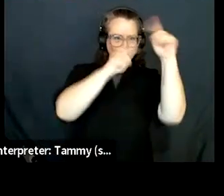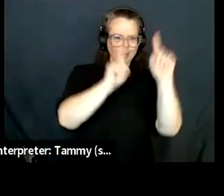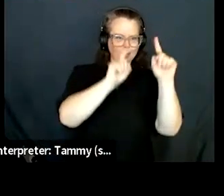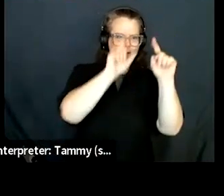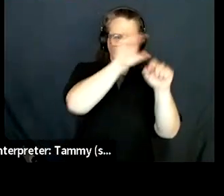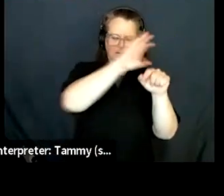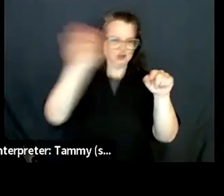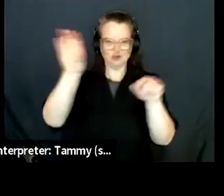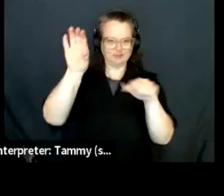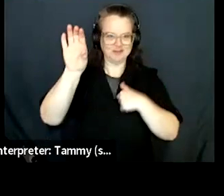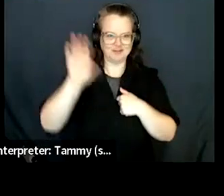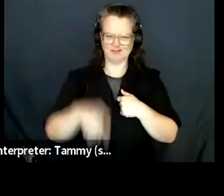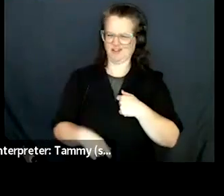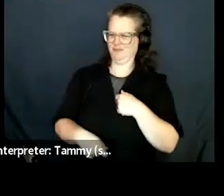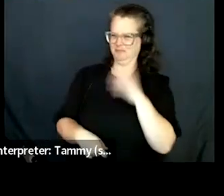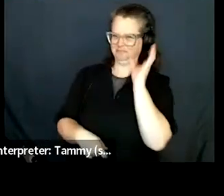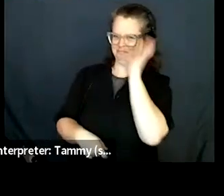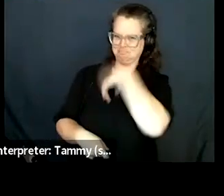zoom.